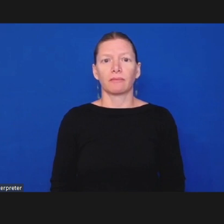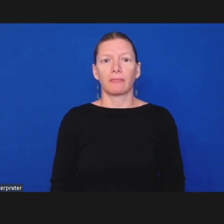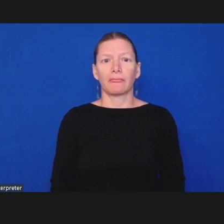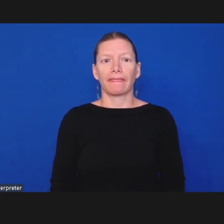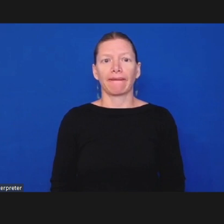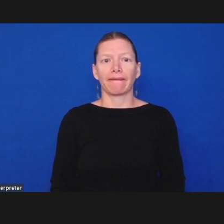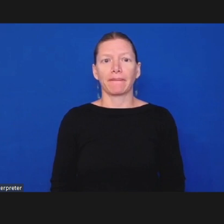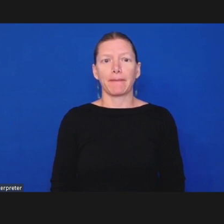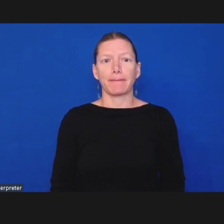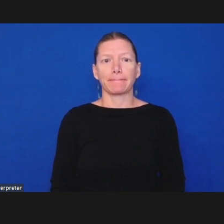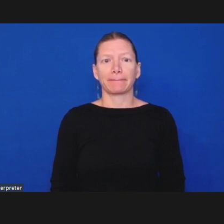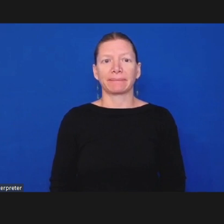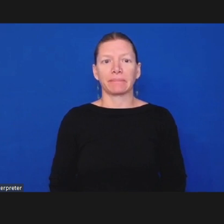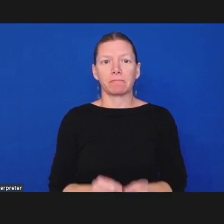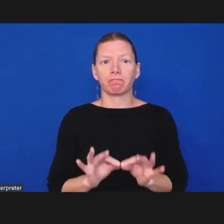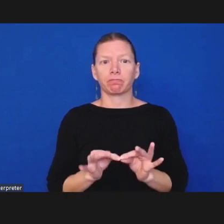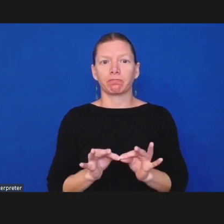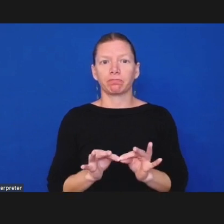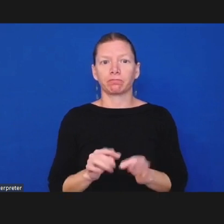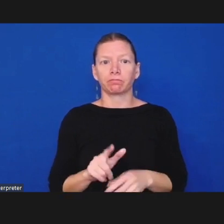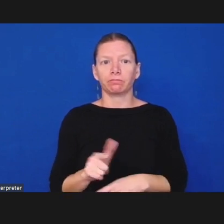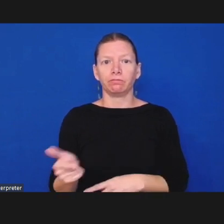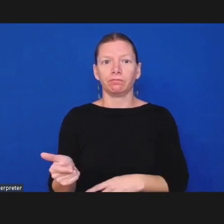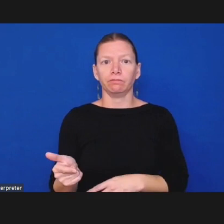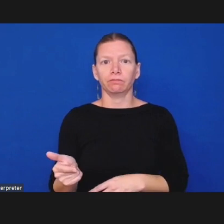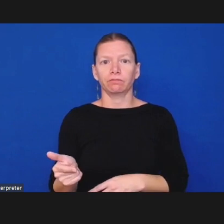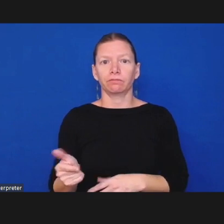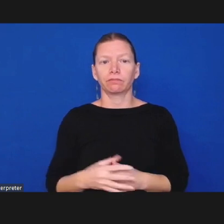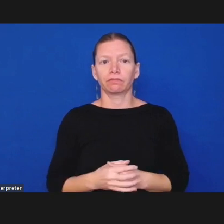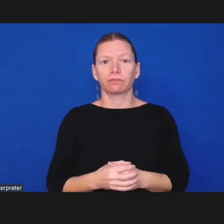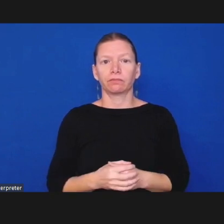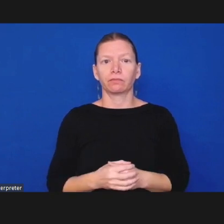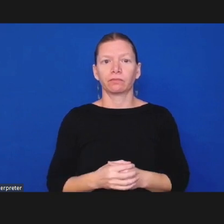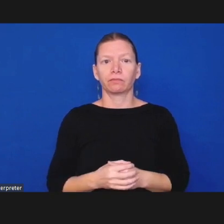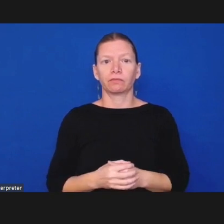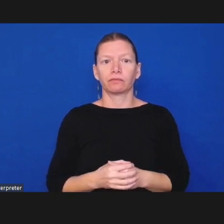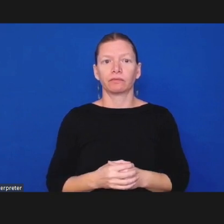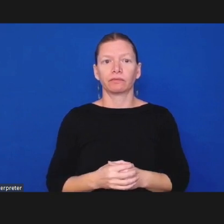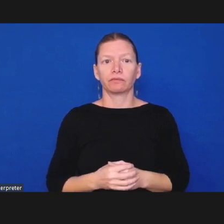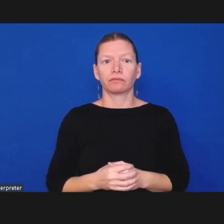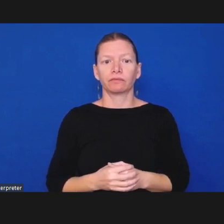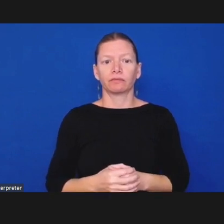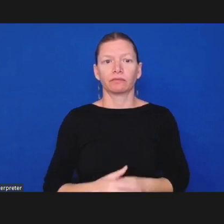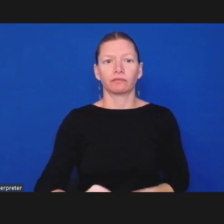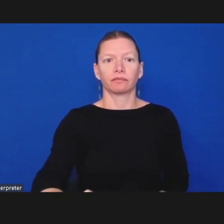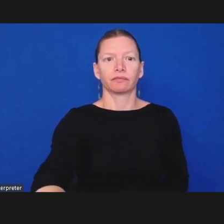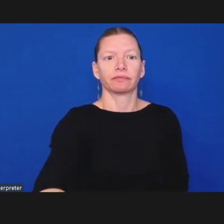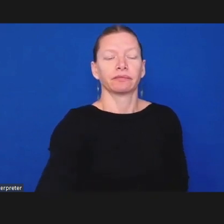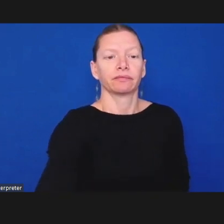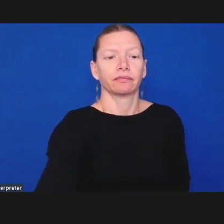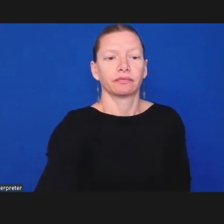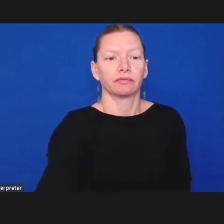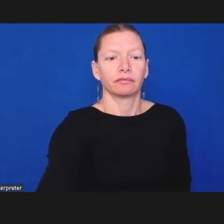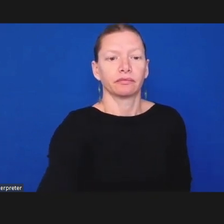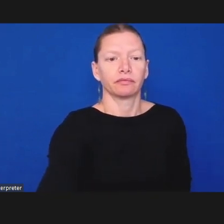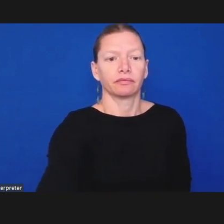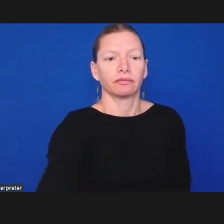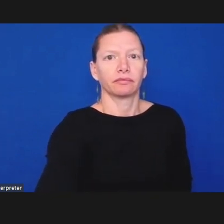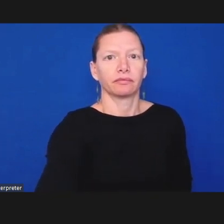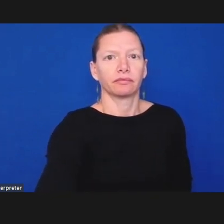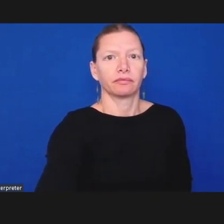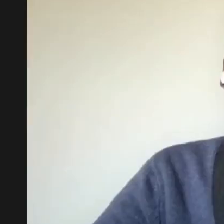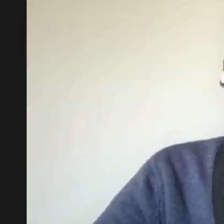have answered that question at least well enough to give give a sense of uh my thoughts on how to do effective